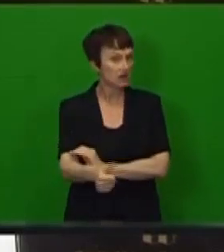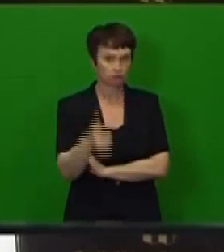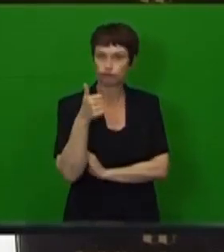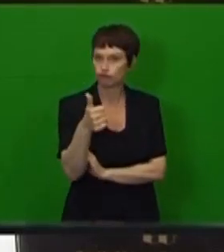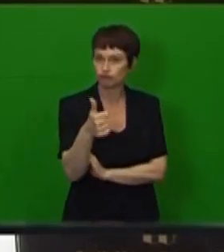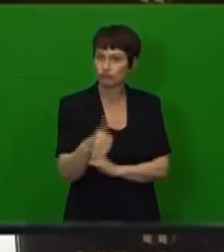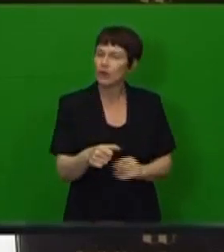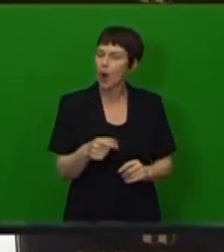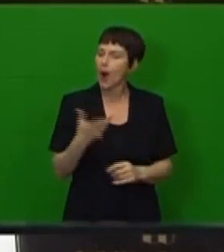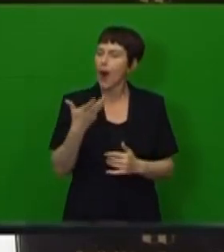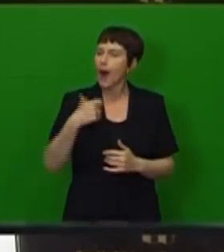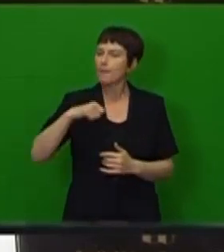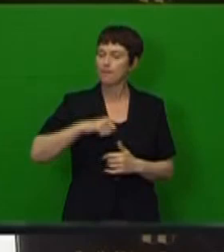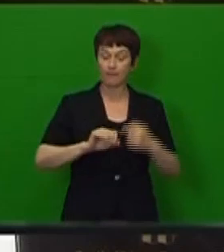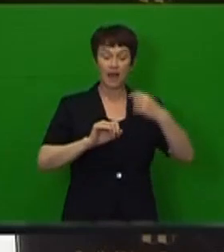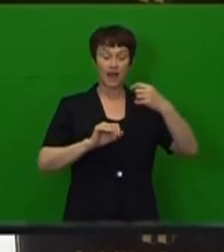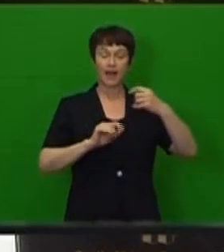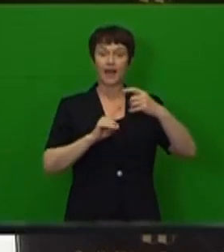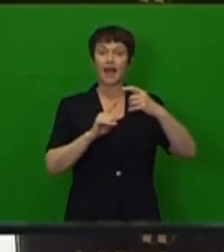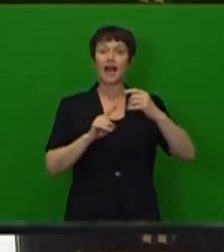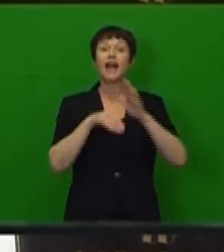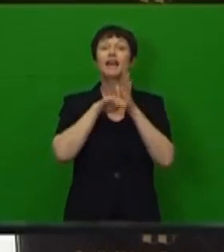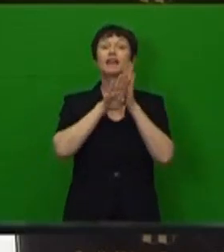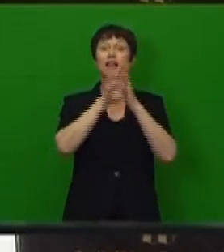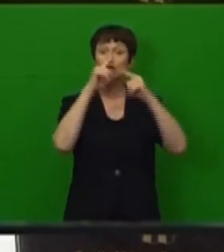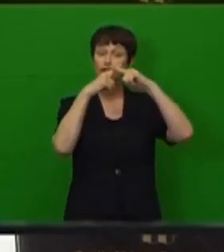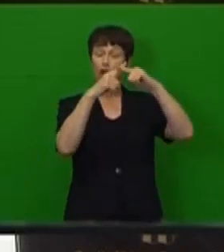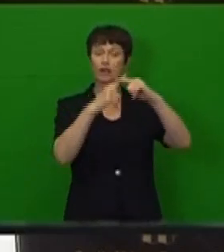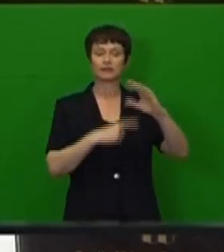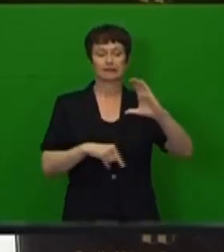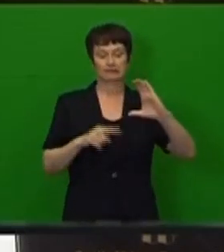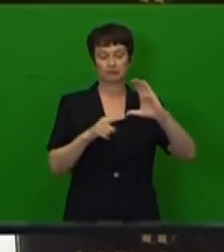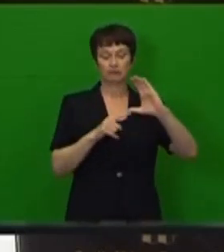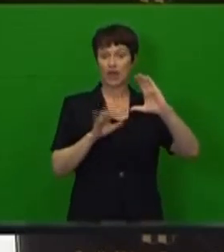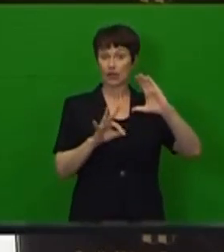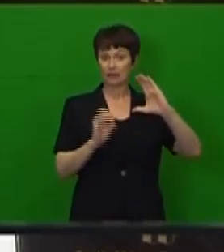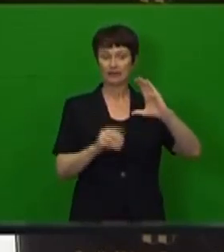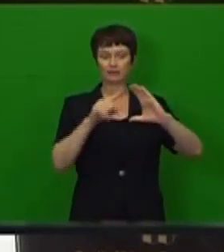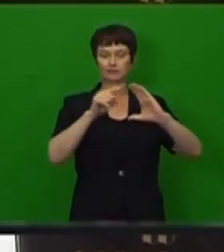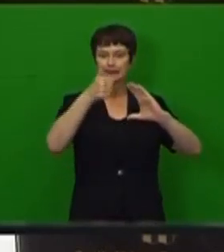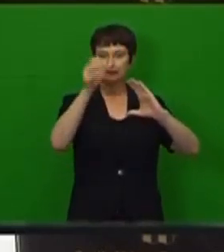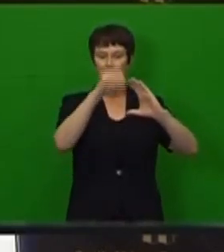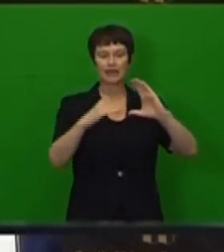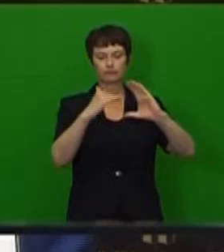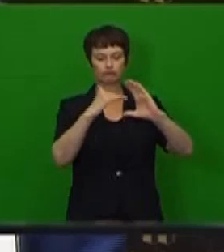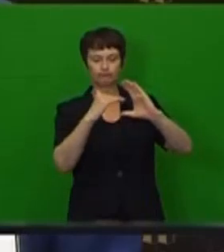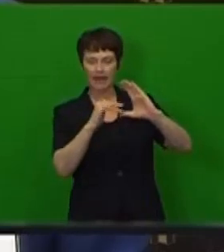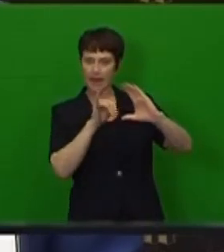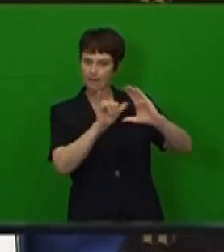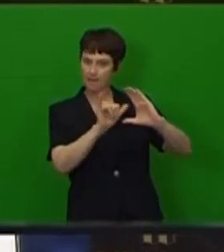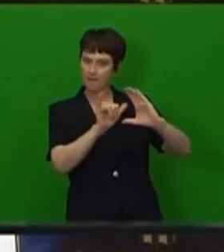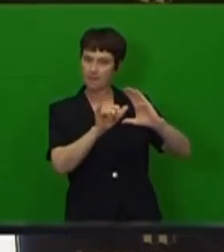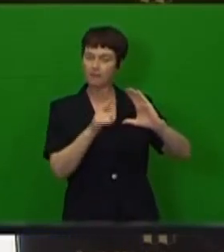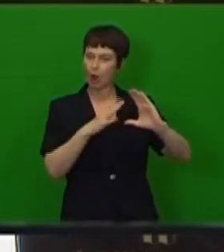anchored closer to the midpoint of the inflation target range on a sustained basis. Against this backdrop,